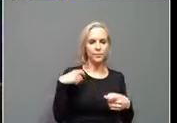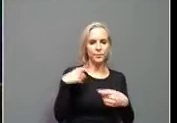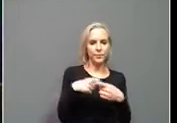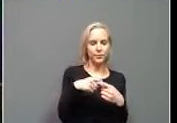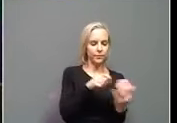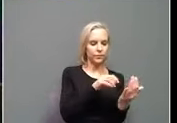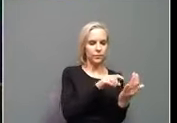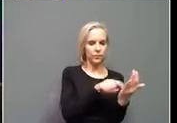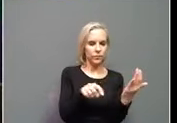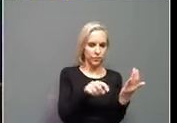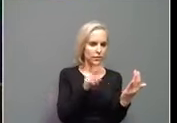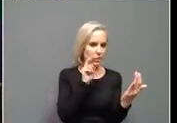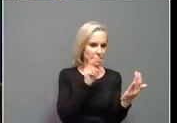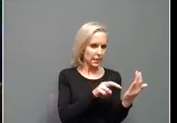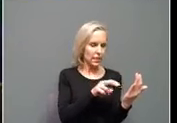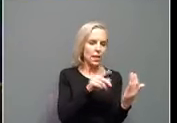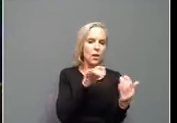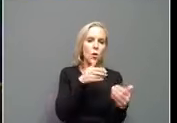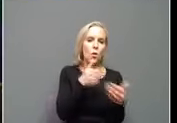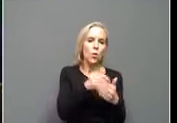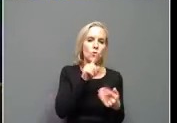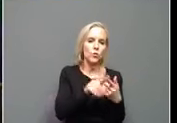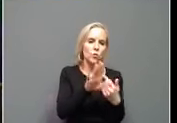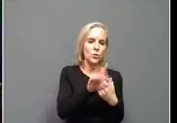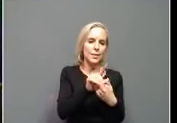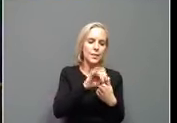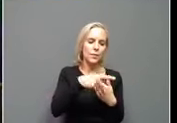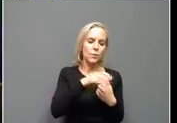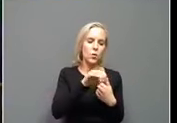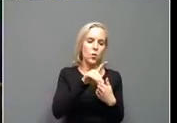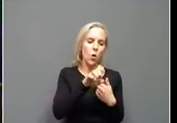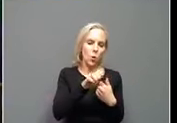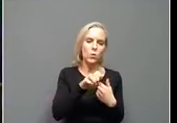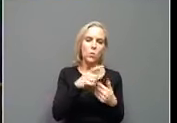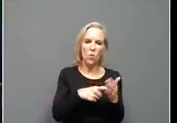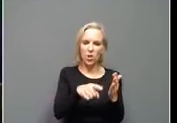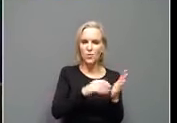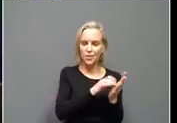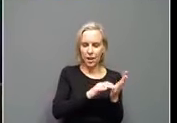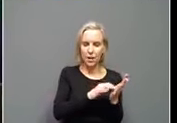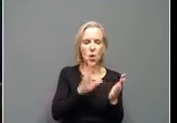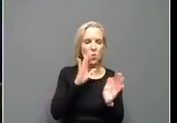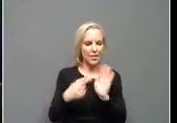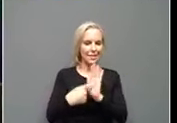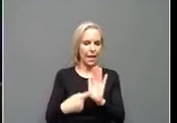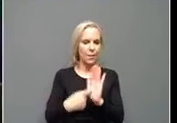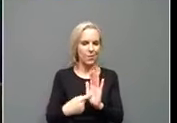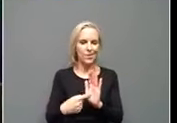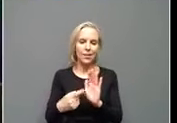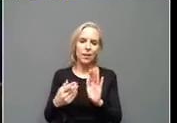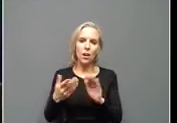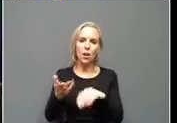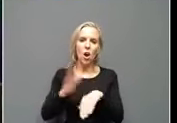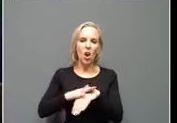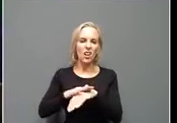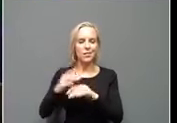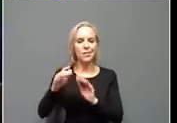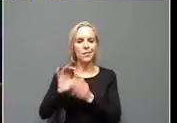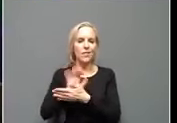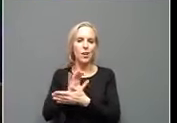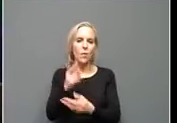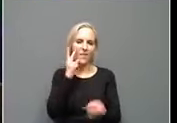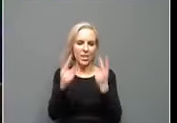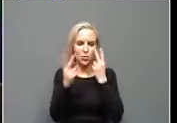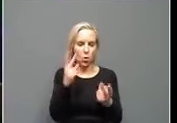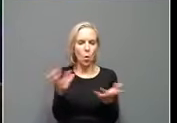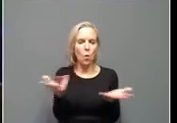close to that zip code. So, on Monday, what we'll do is we'll demonstrate, hopefully with a little video, but definitely with some visuals, what